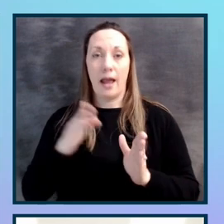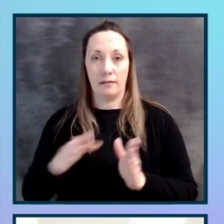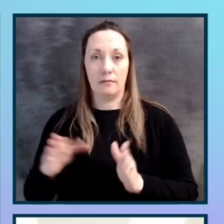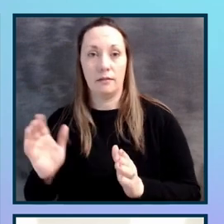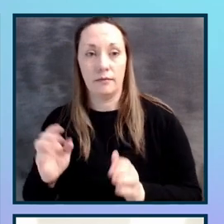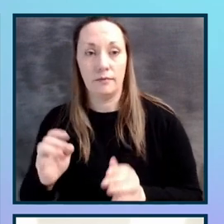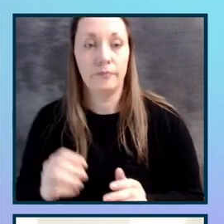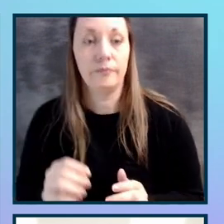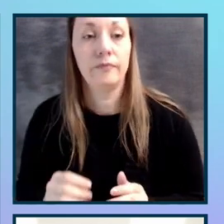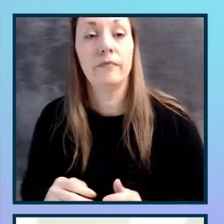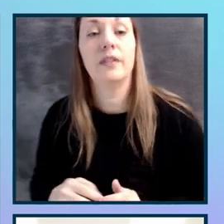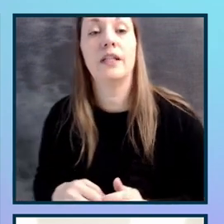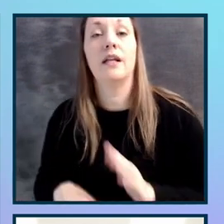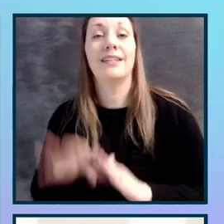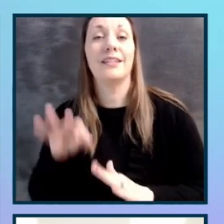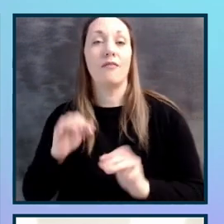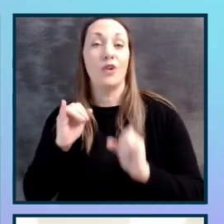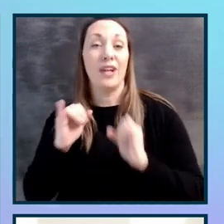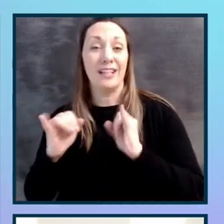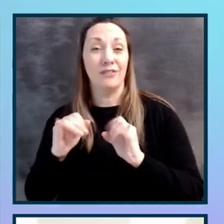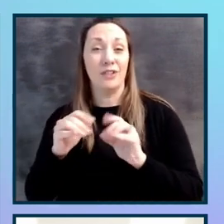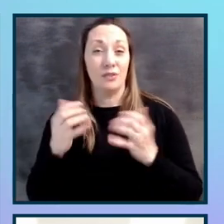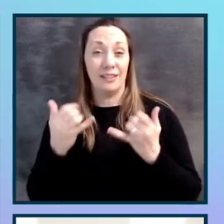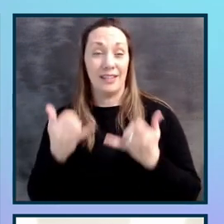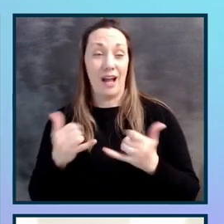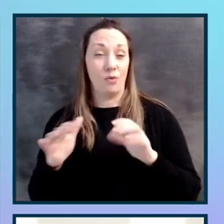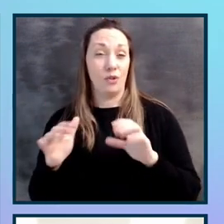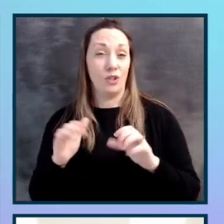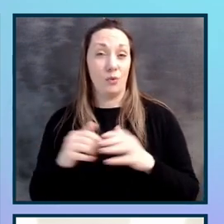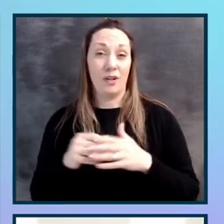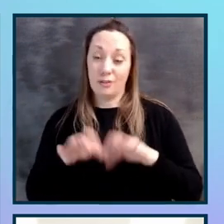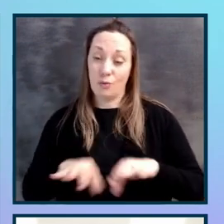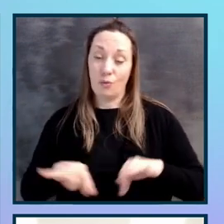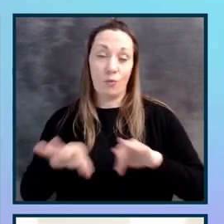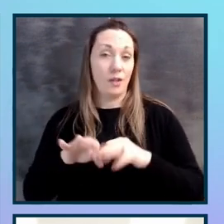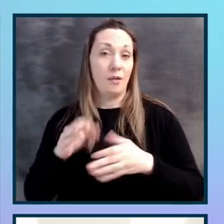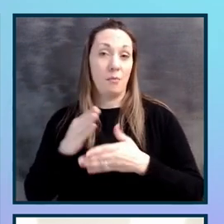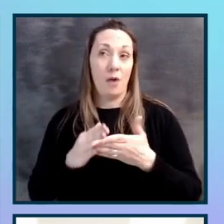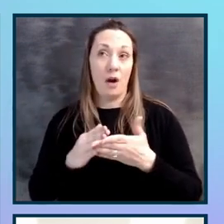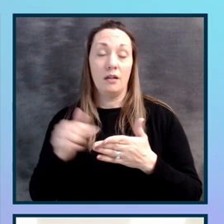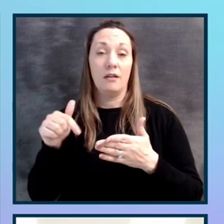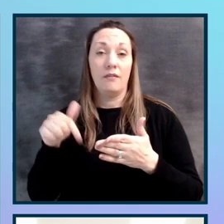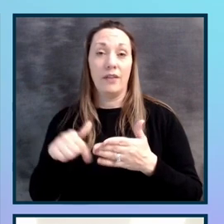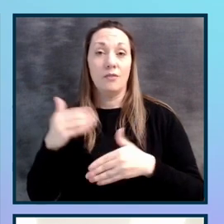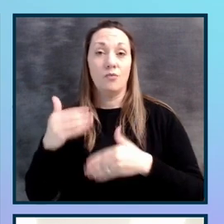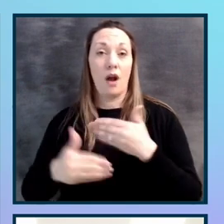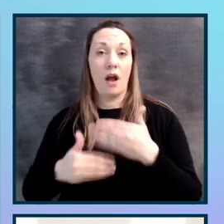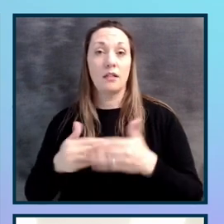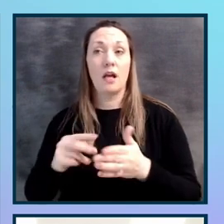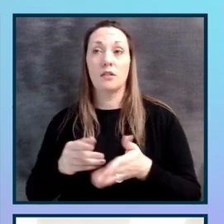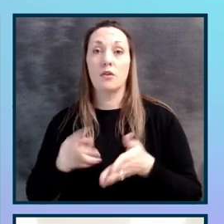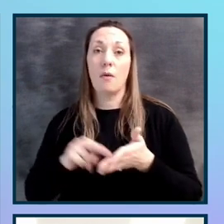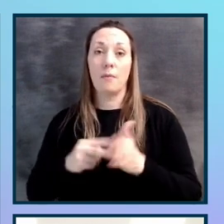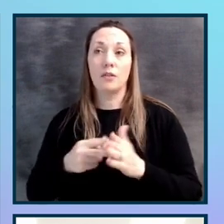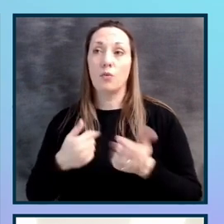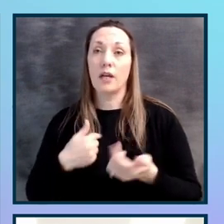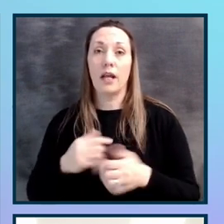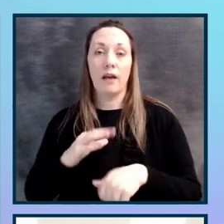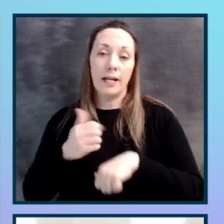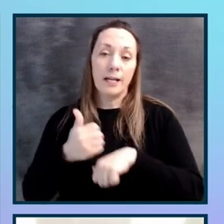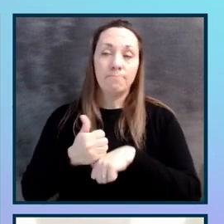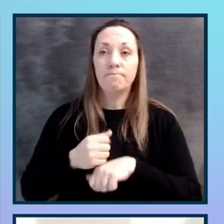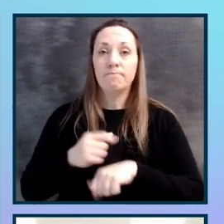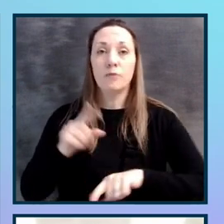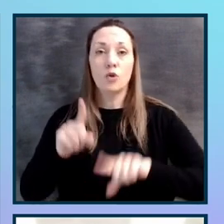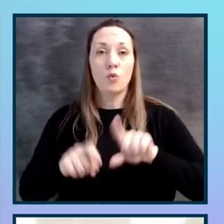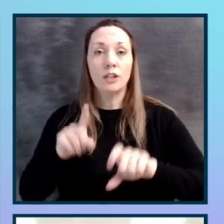And the discovery interviews that we're doing currently are a really crucial part of this process so that it allows us to have informal question-based discussions